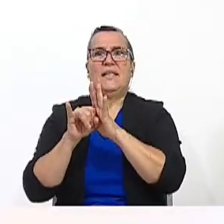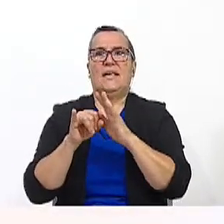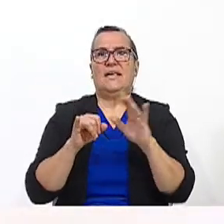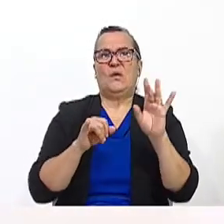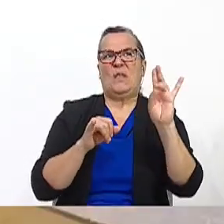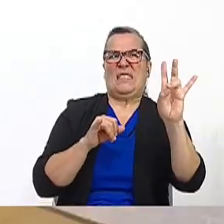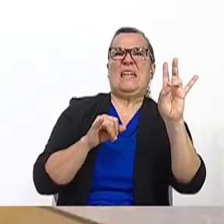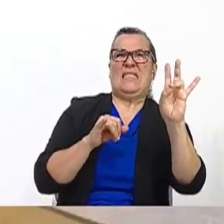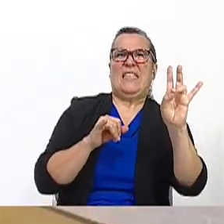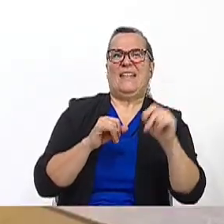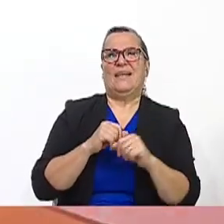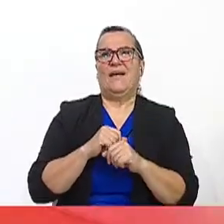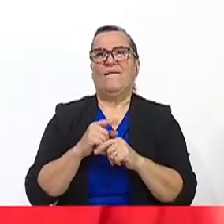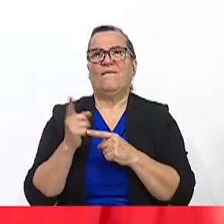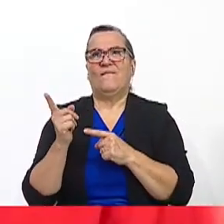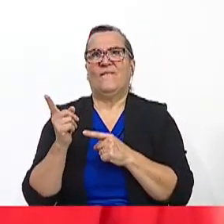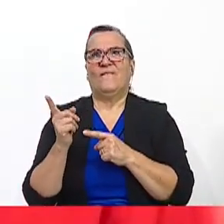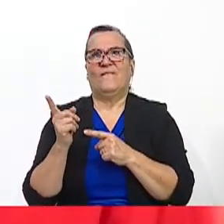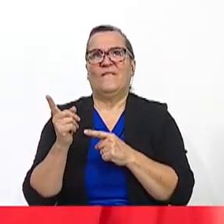Really?